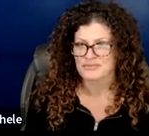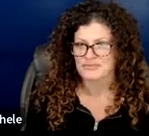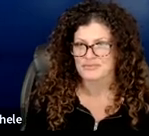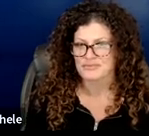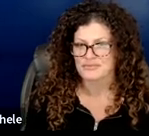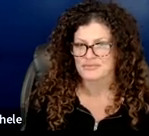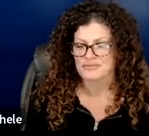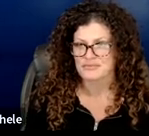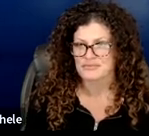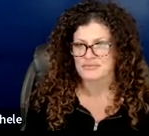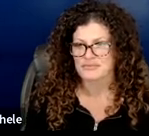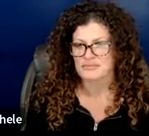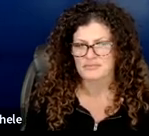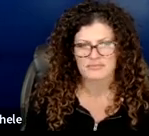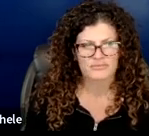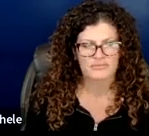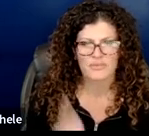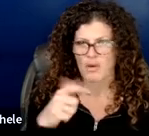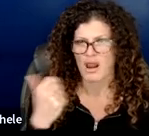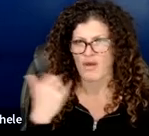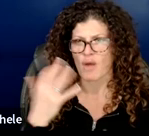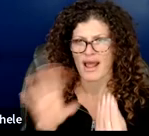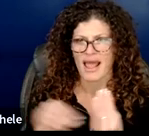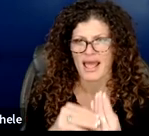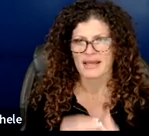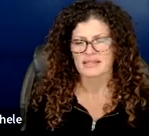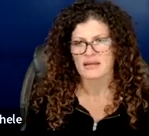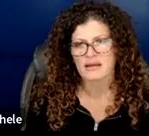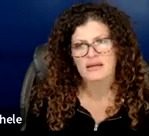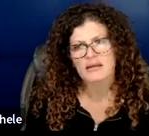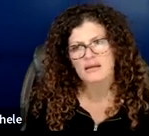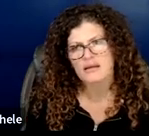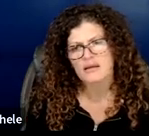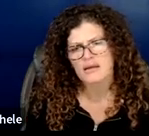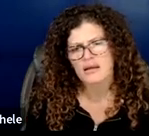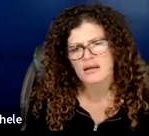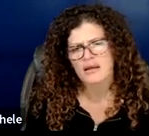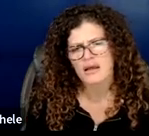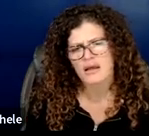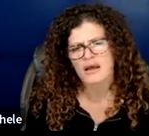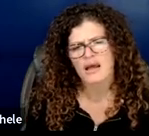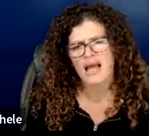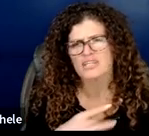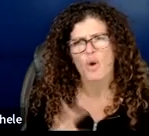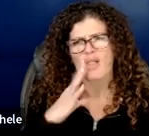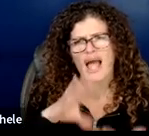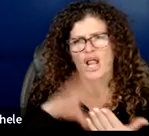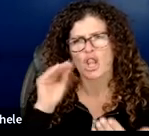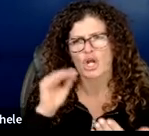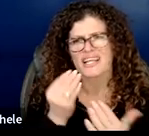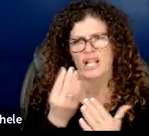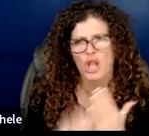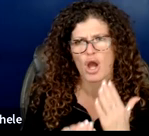to add because because you know i i have a strong pulse but the academic loss but i don't like learning loss but when jose